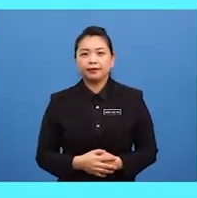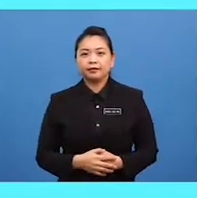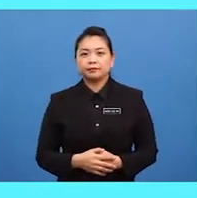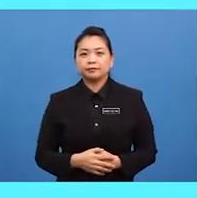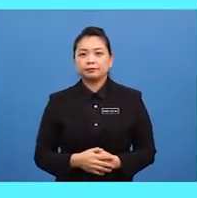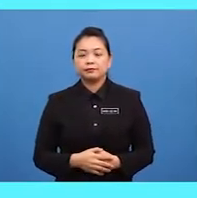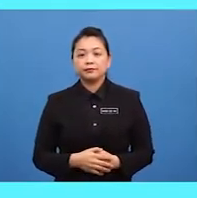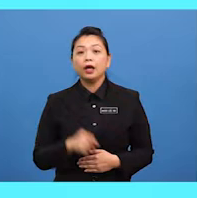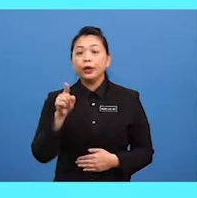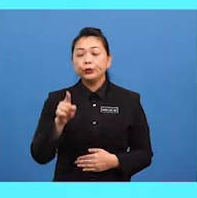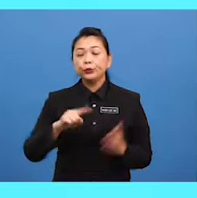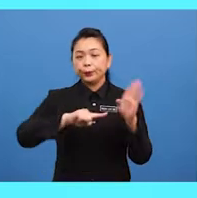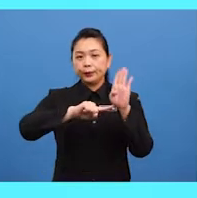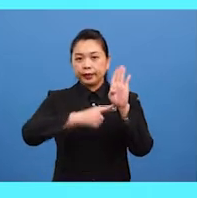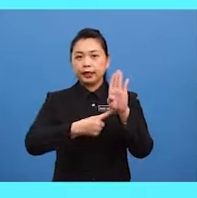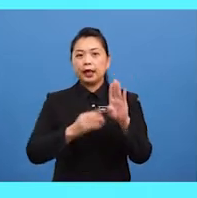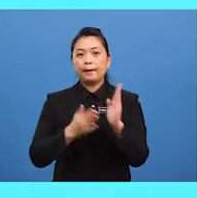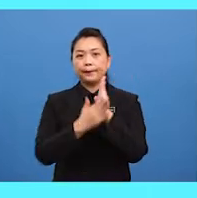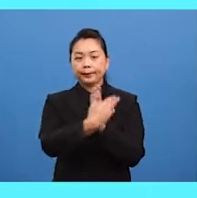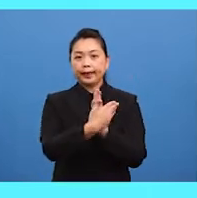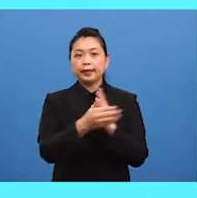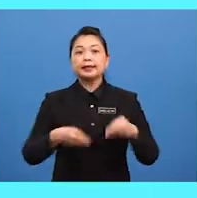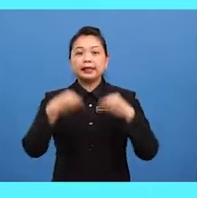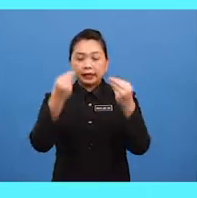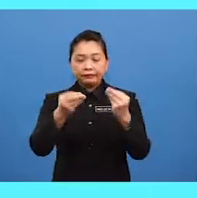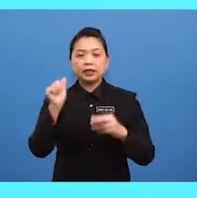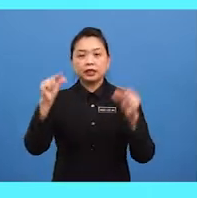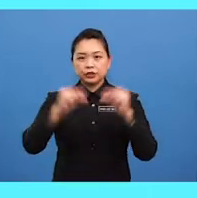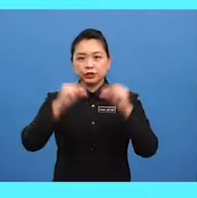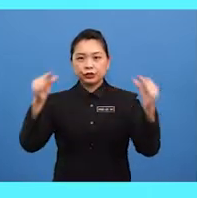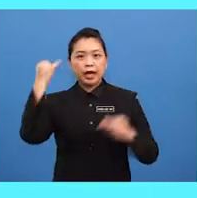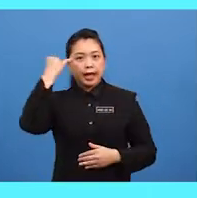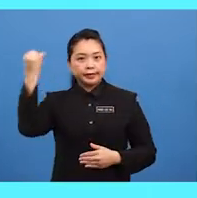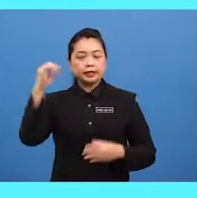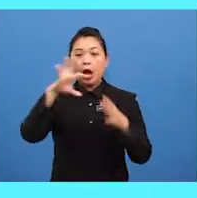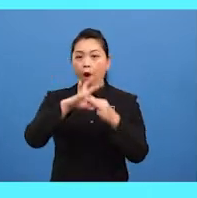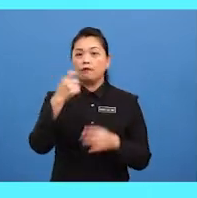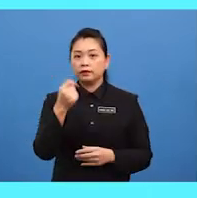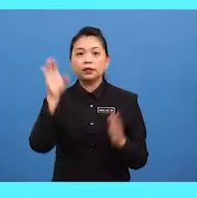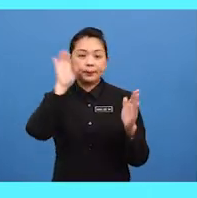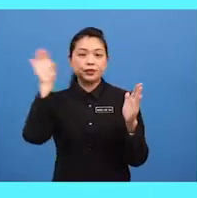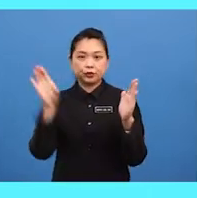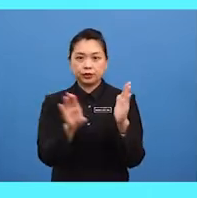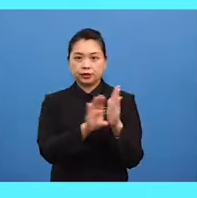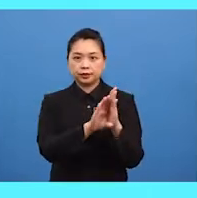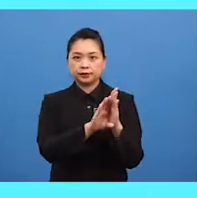first you begin by giving a general idea of the picture